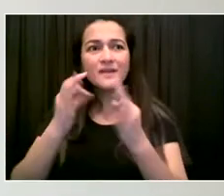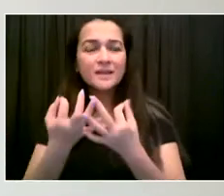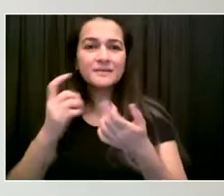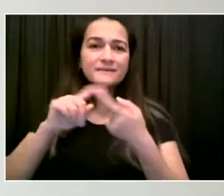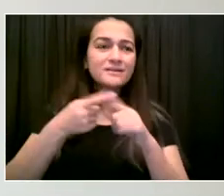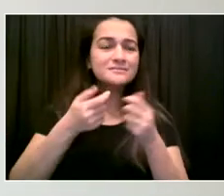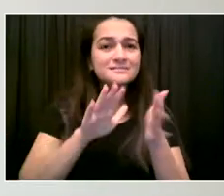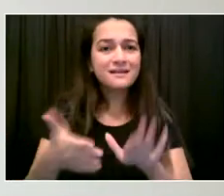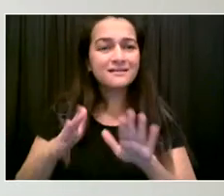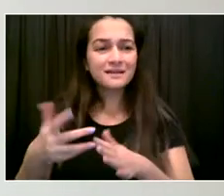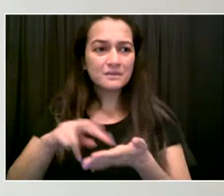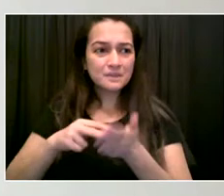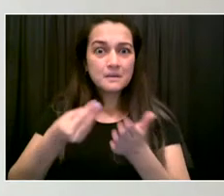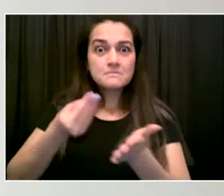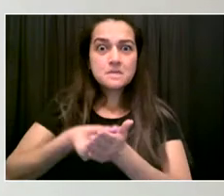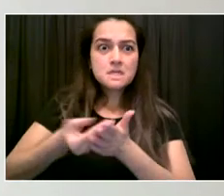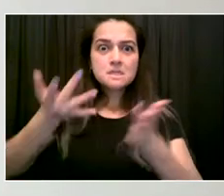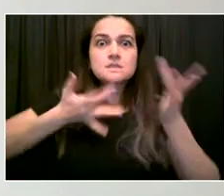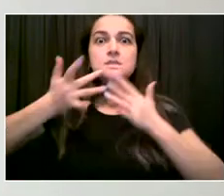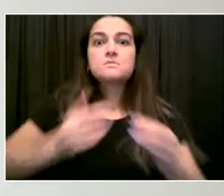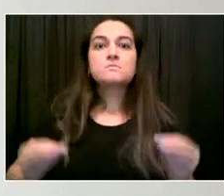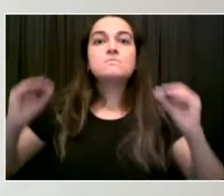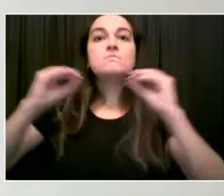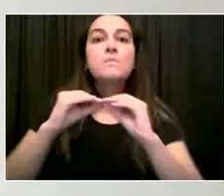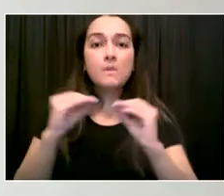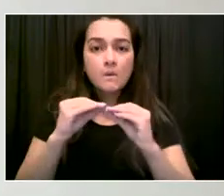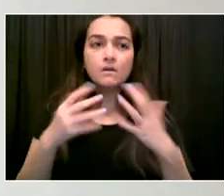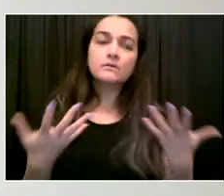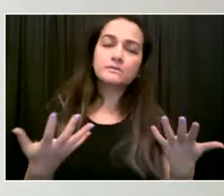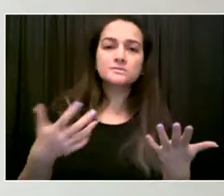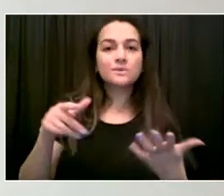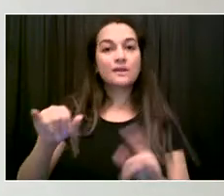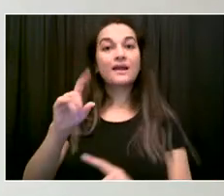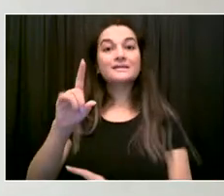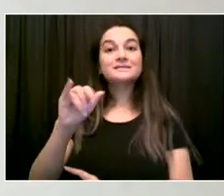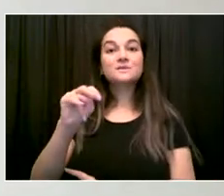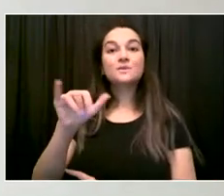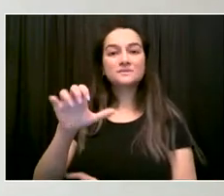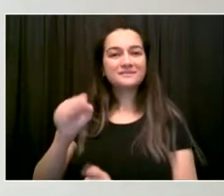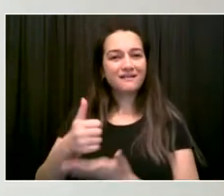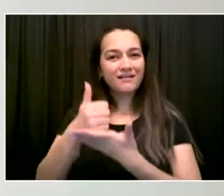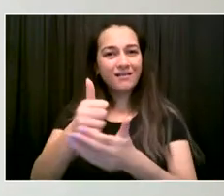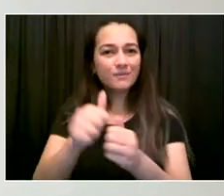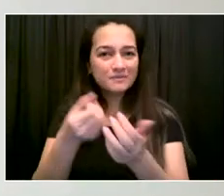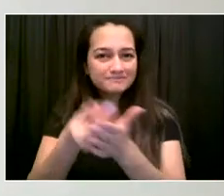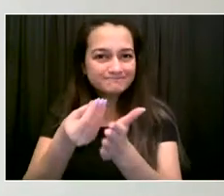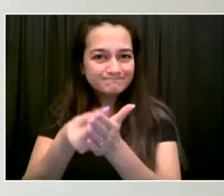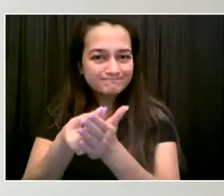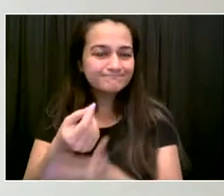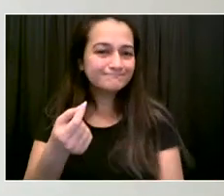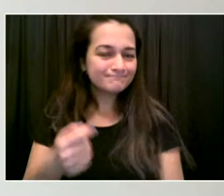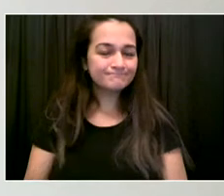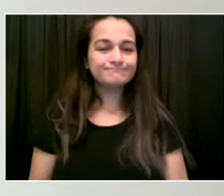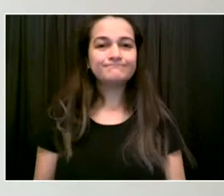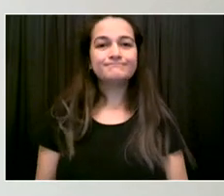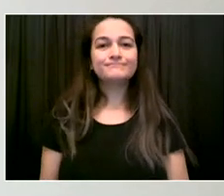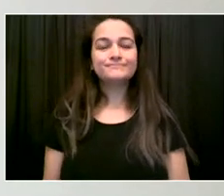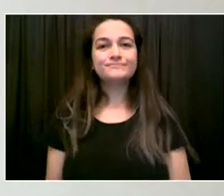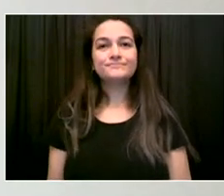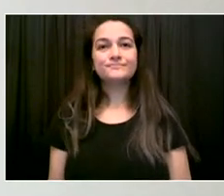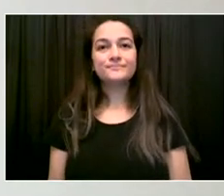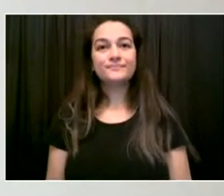IDNYC comes at a critical moment when we're working on all fronts to make the fund accessible to all eligible workers.